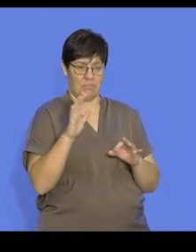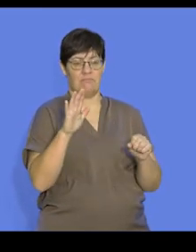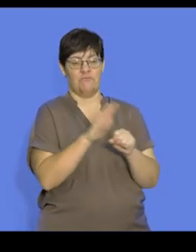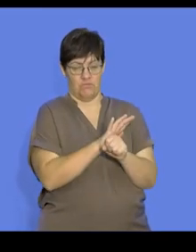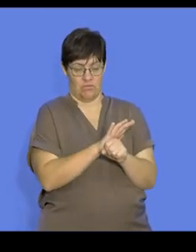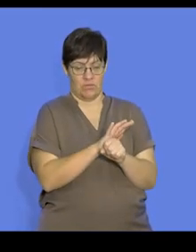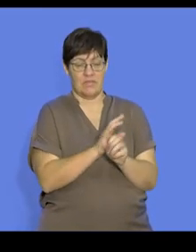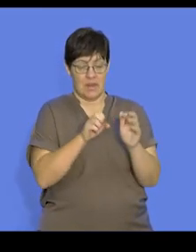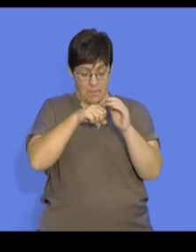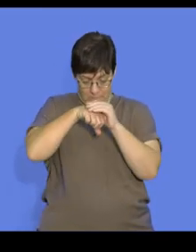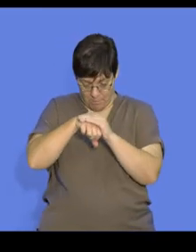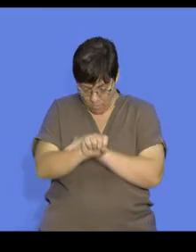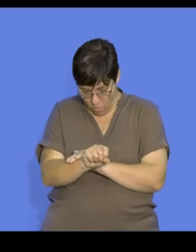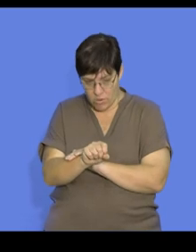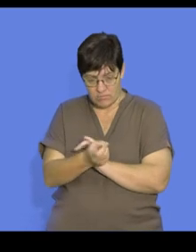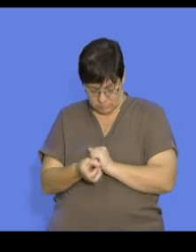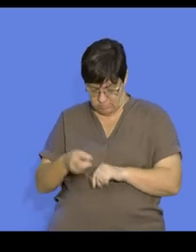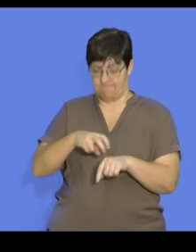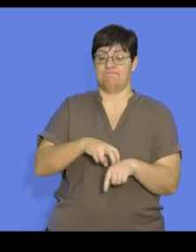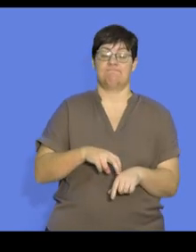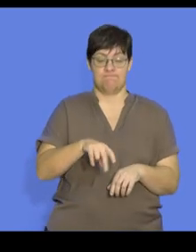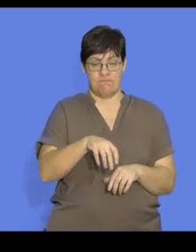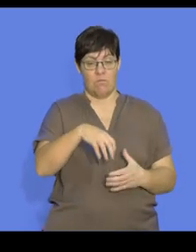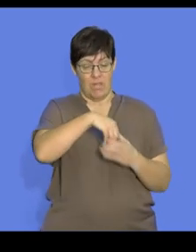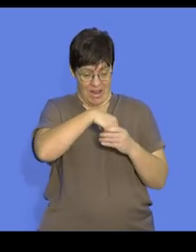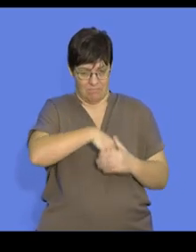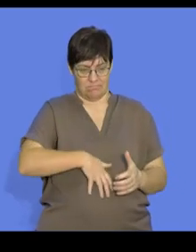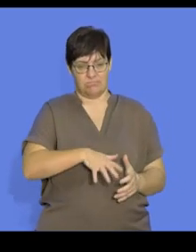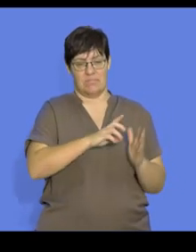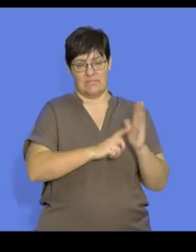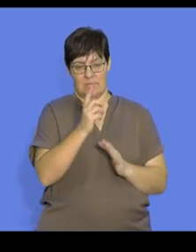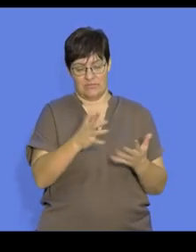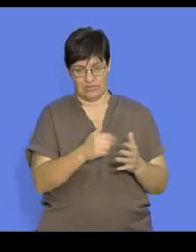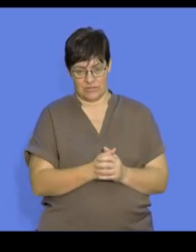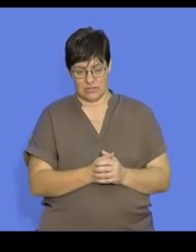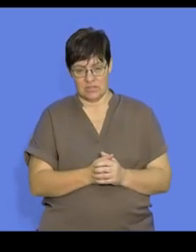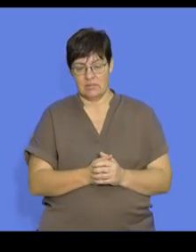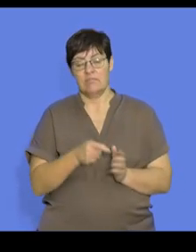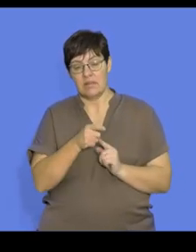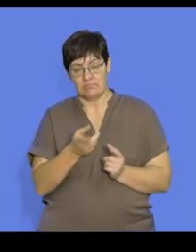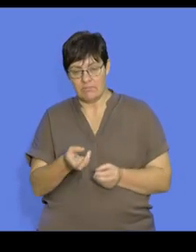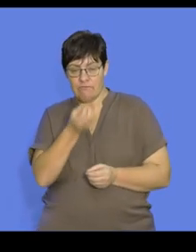development completely within the uterus. The embryo or the fetus receives nutrients